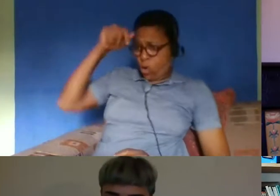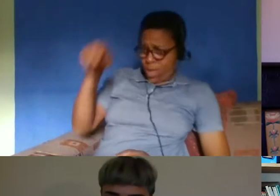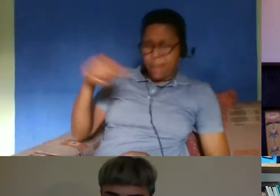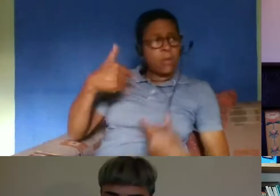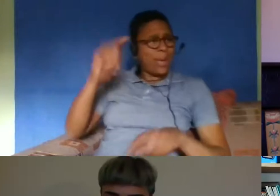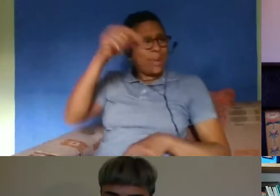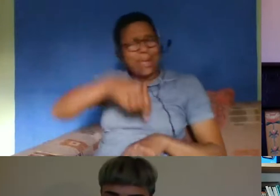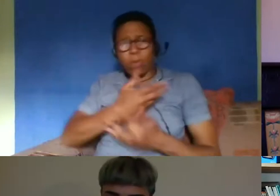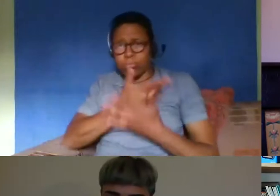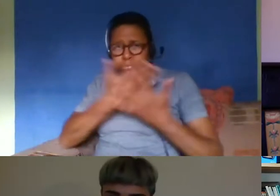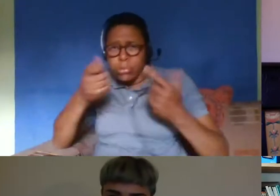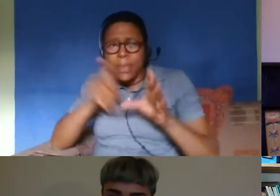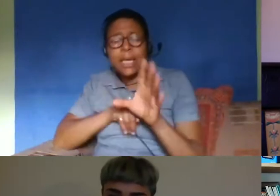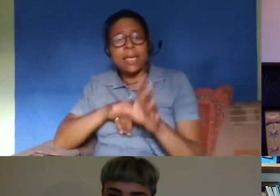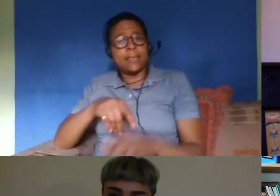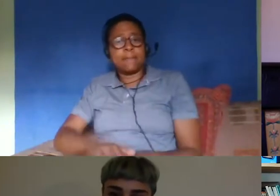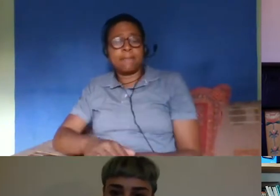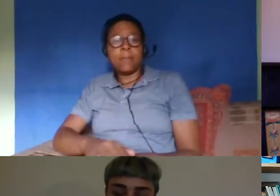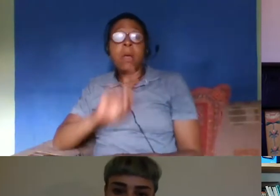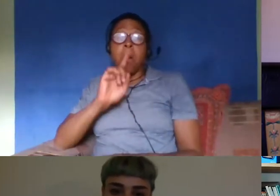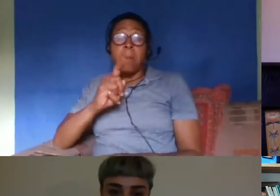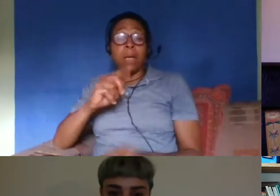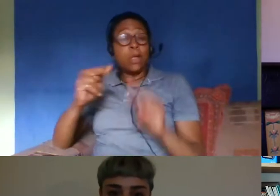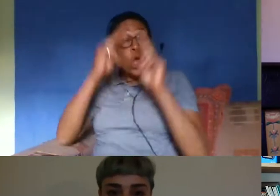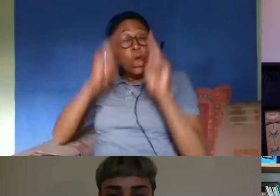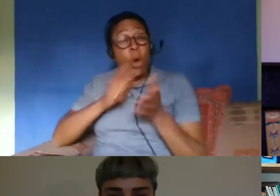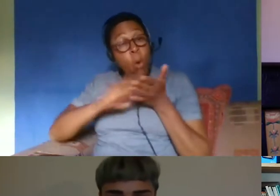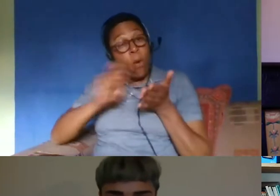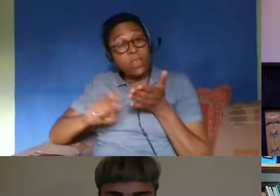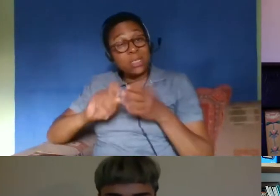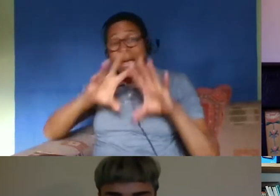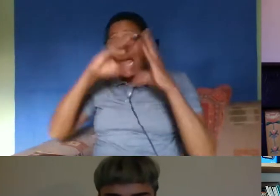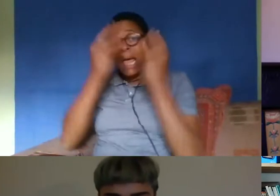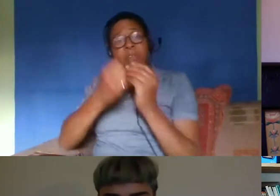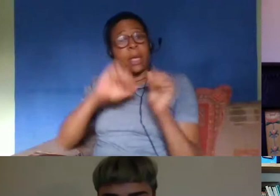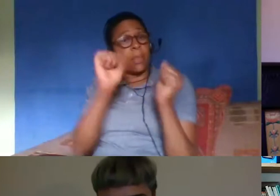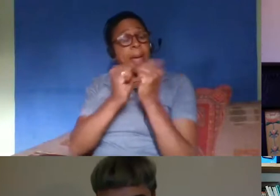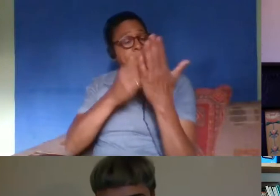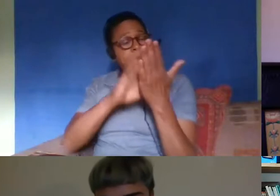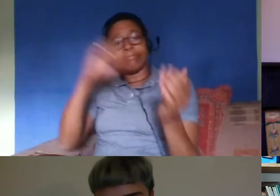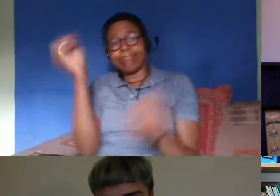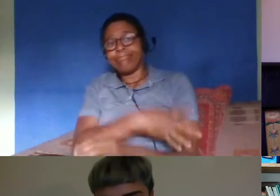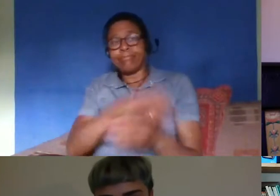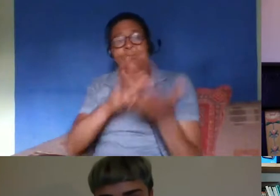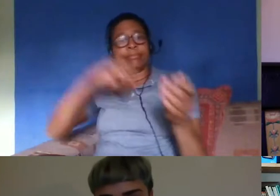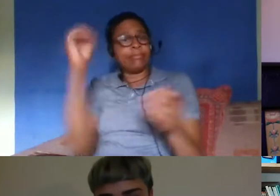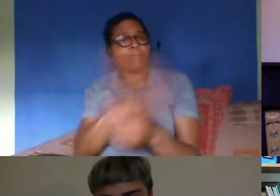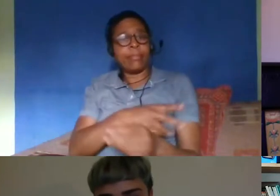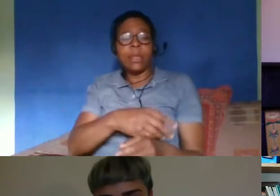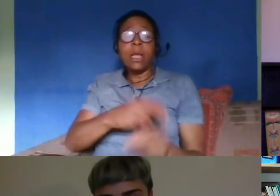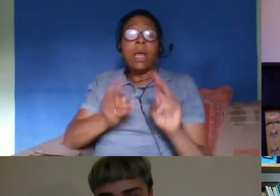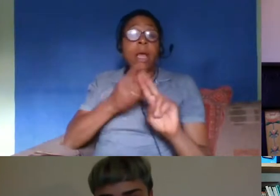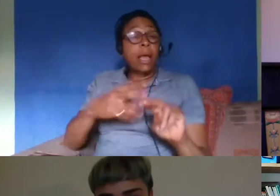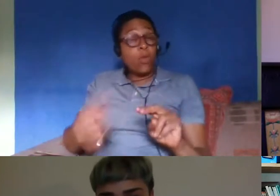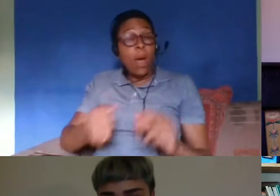they can do well whereas with the home office it's all on the documents and they're just not interested unless you've got a really high